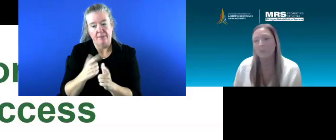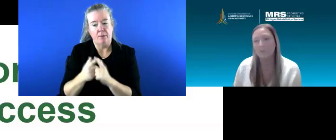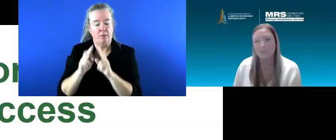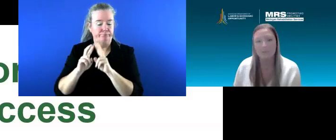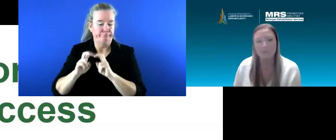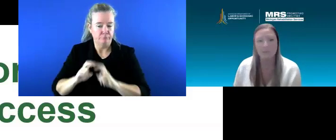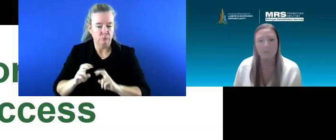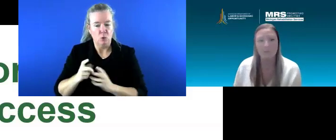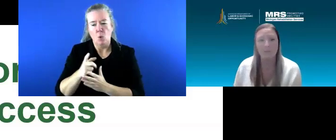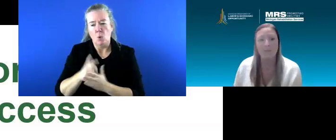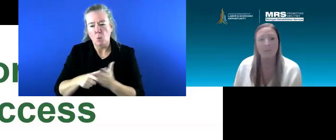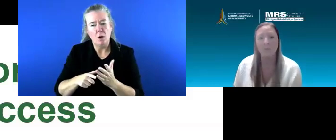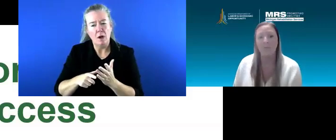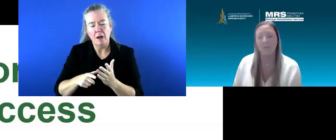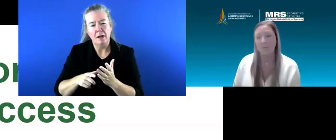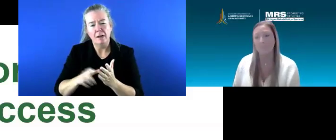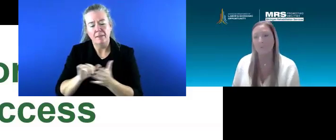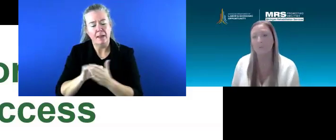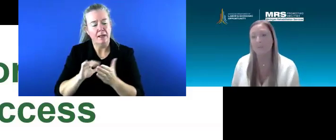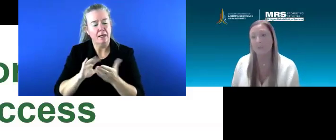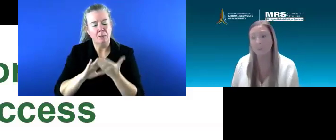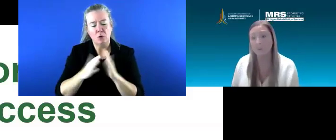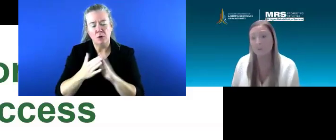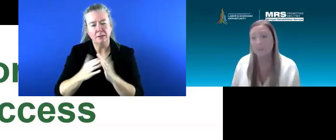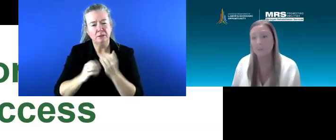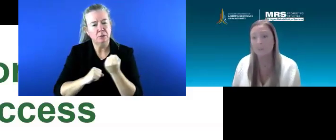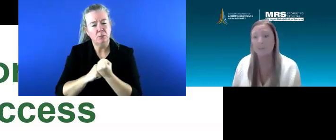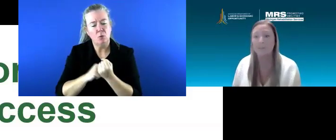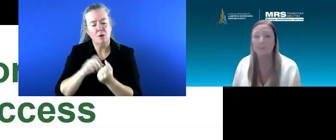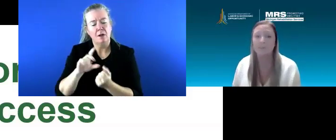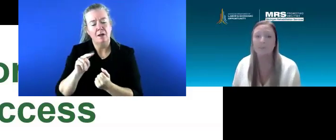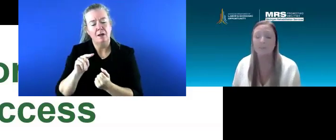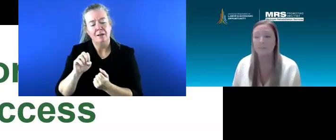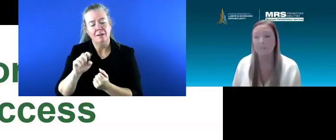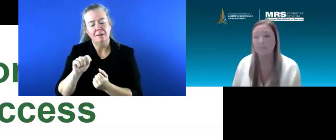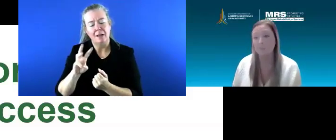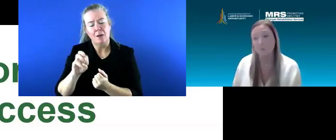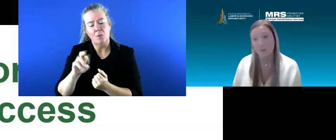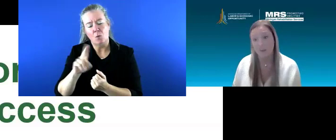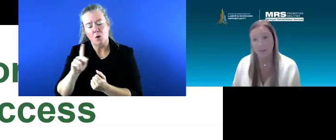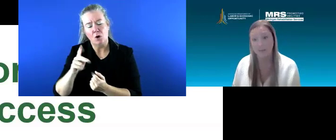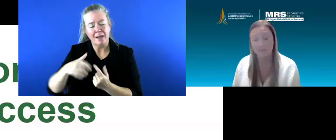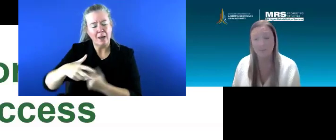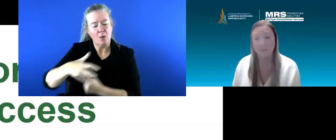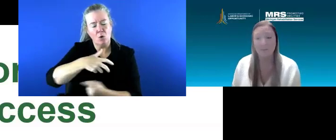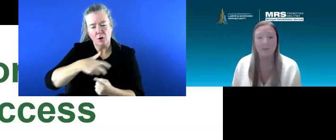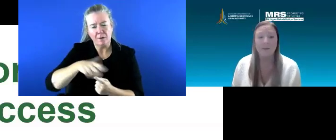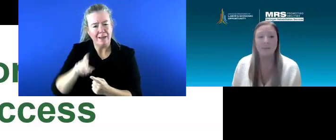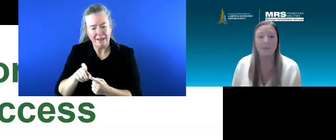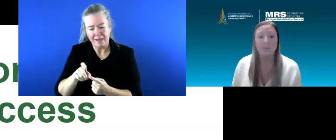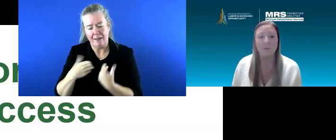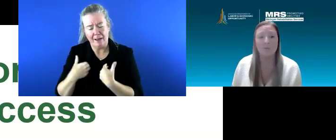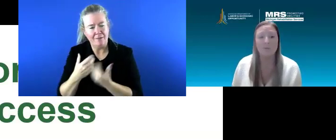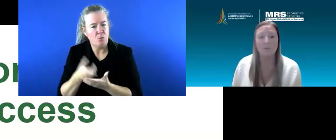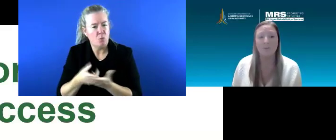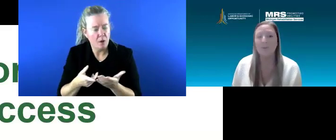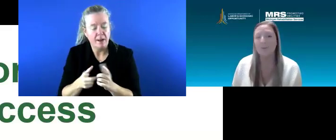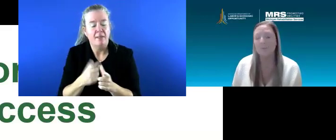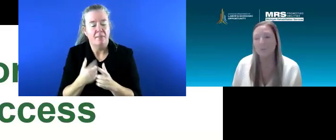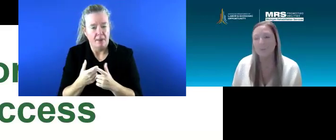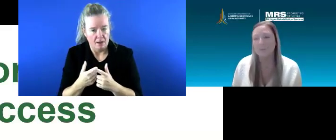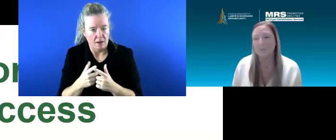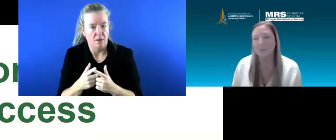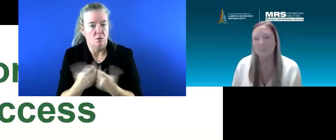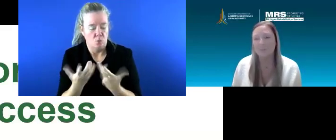at, you know, what is that so that community support network that the individual needs or has. And then we're also